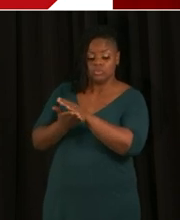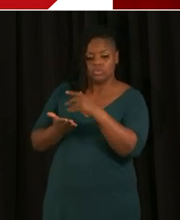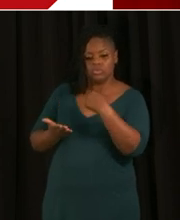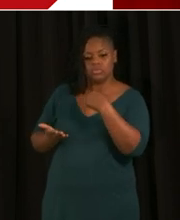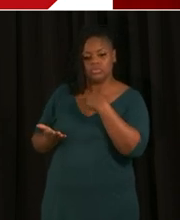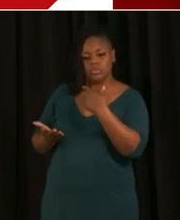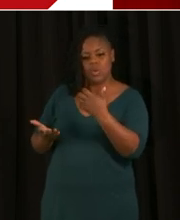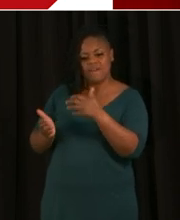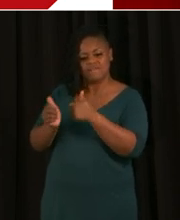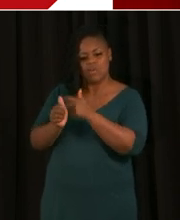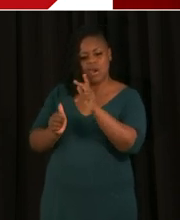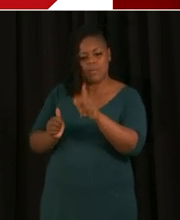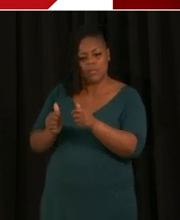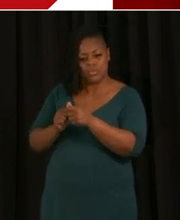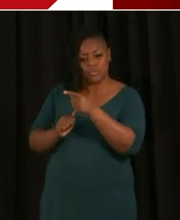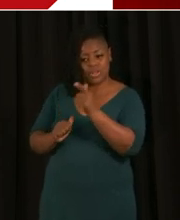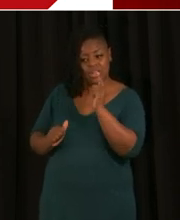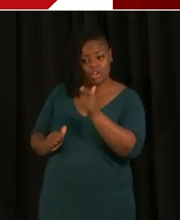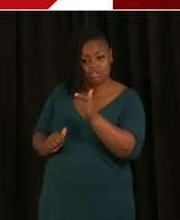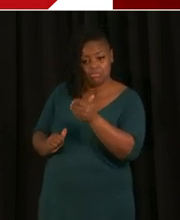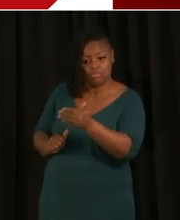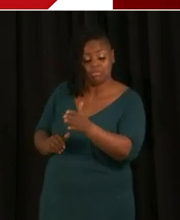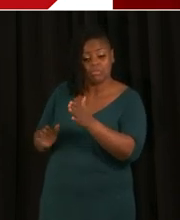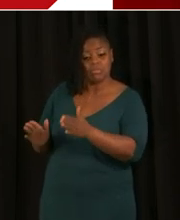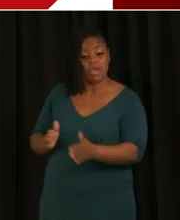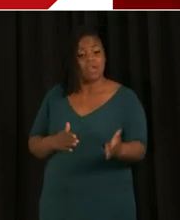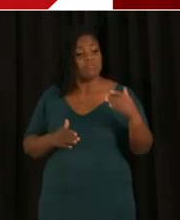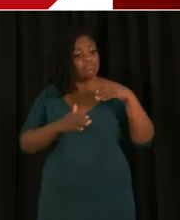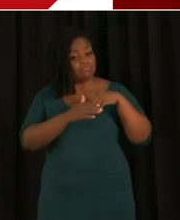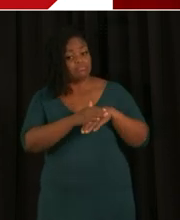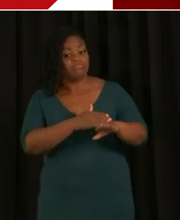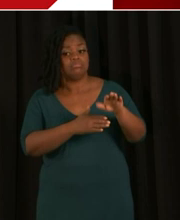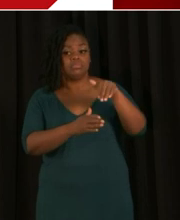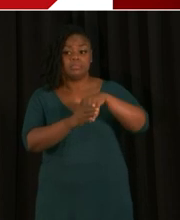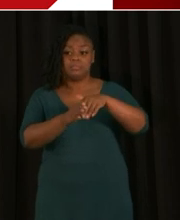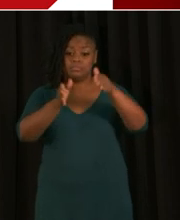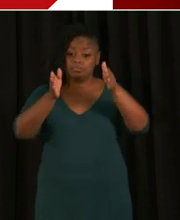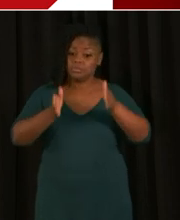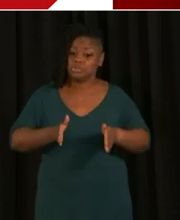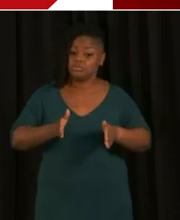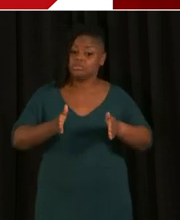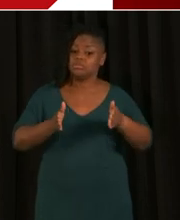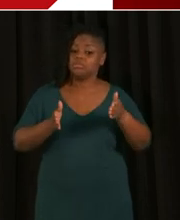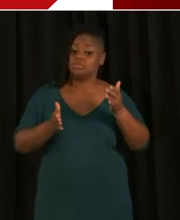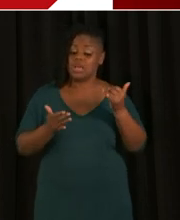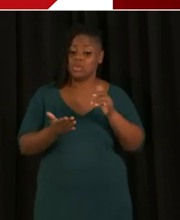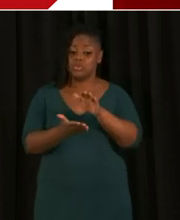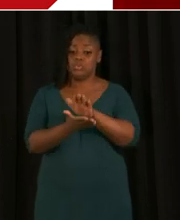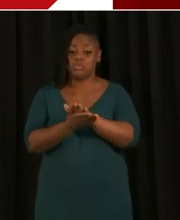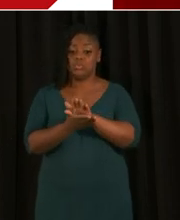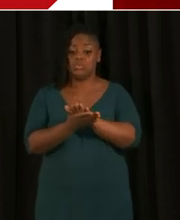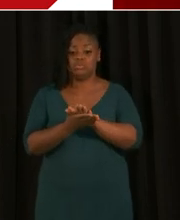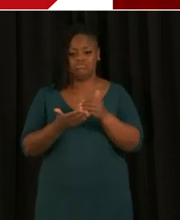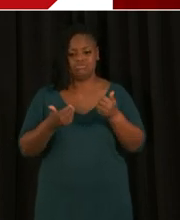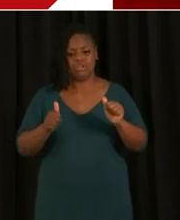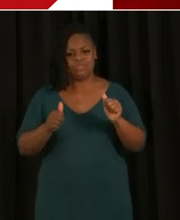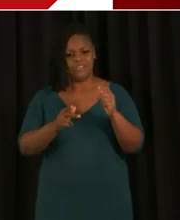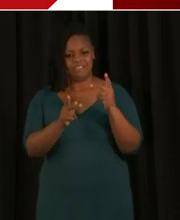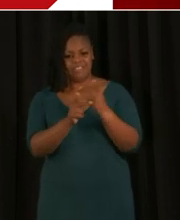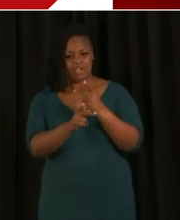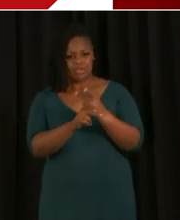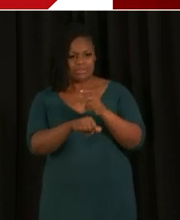terms of the planning for in-person learning, that is what schools are working on now with their reopening community court teams.